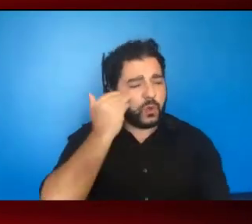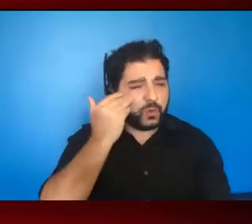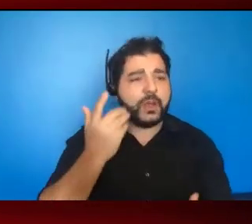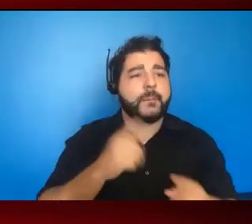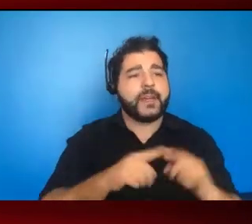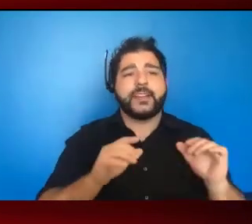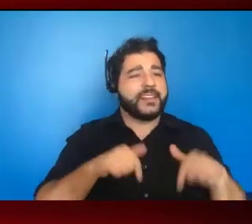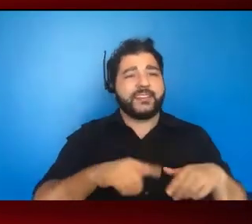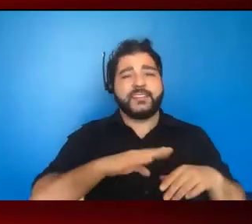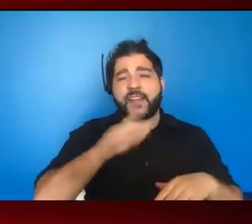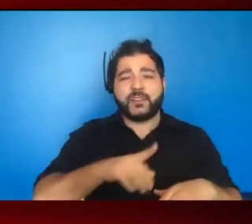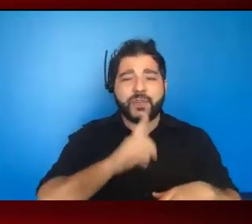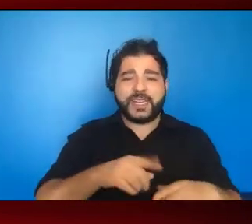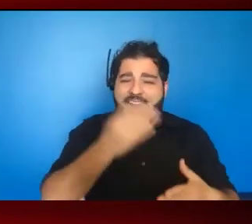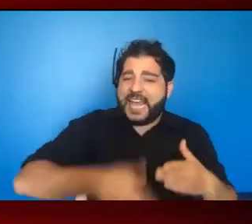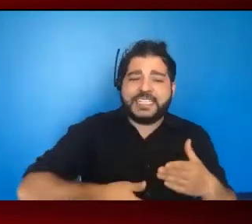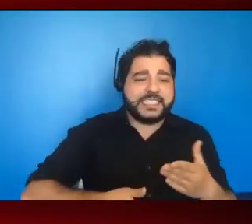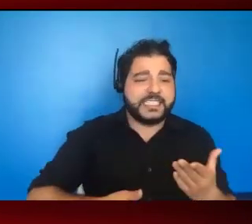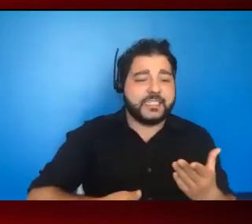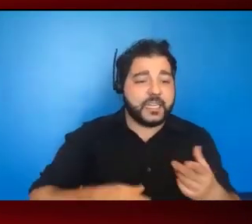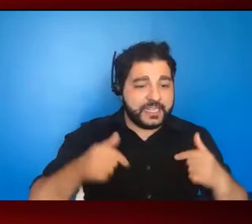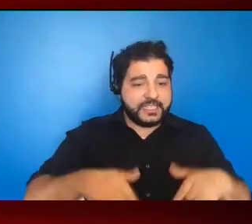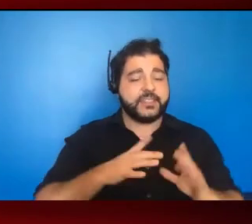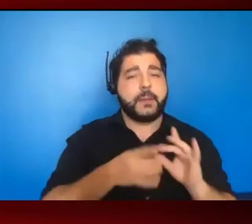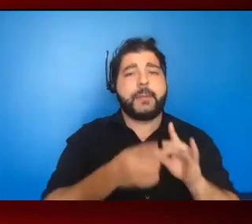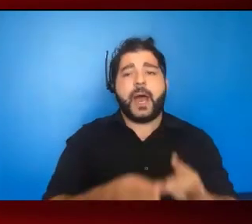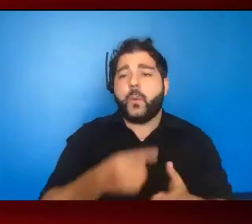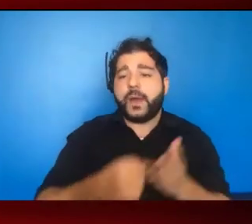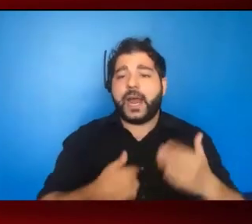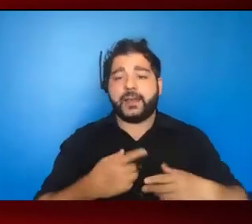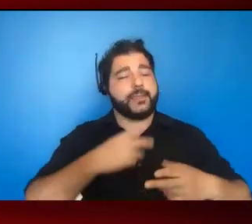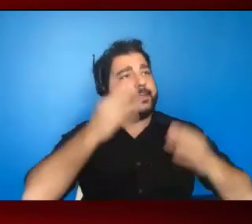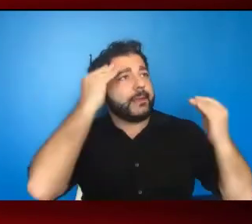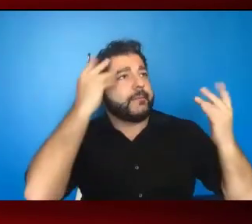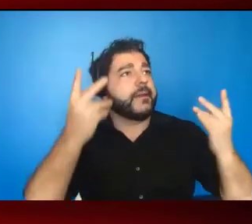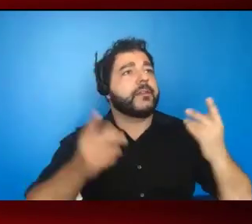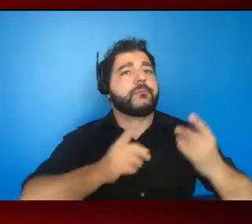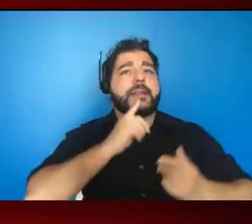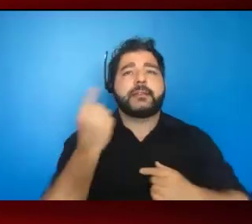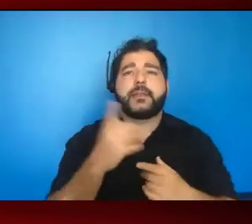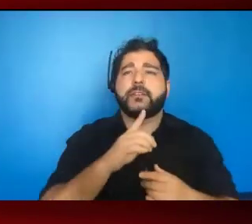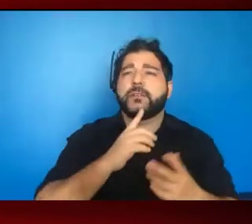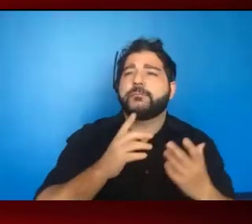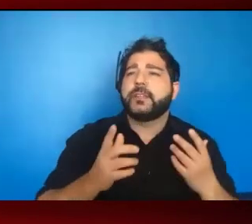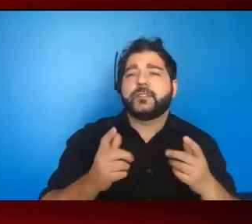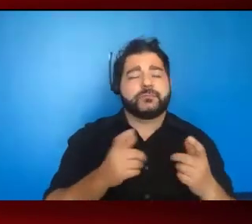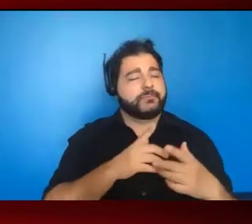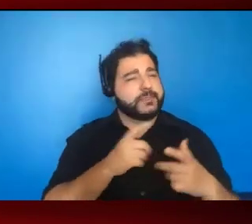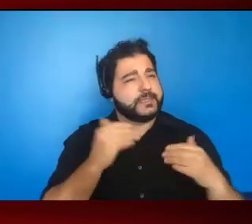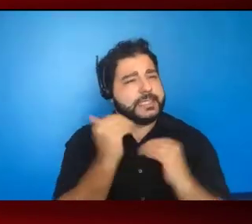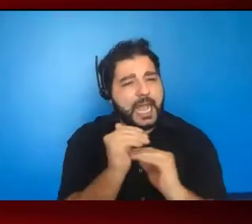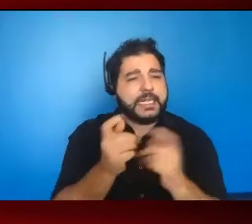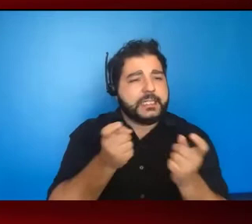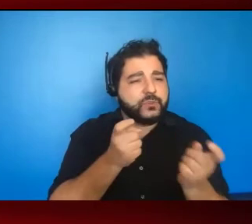ends. And I want to start with that, that really, this is about what I like to think of as really tight or elite control of the HIV